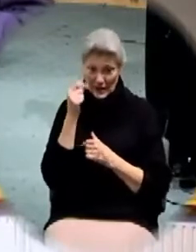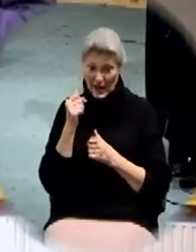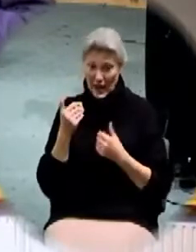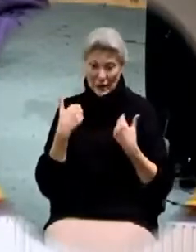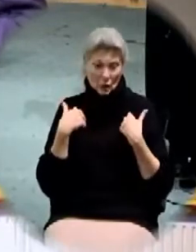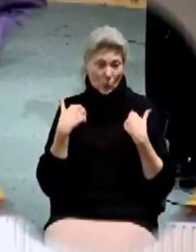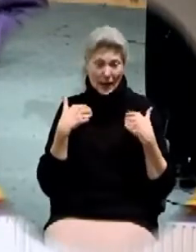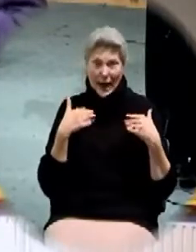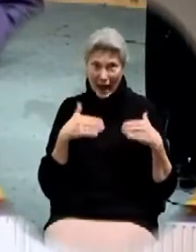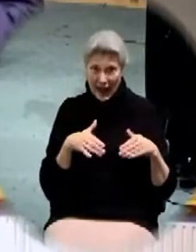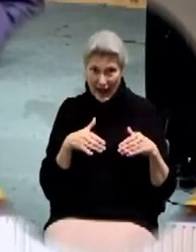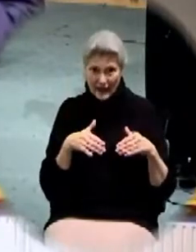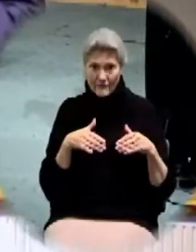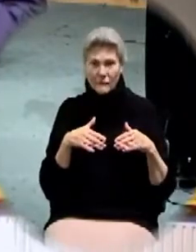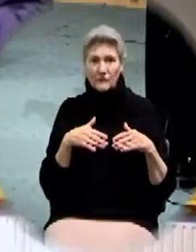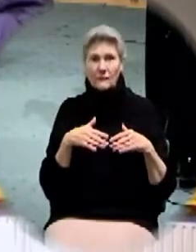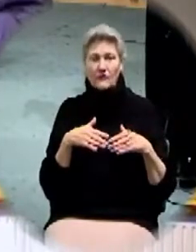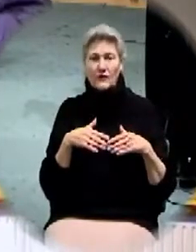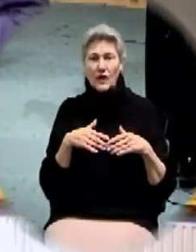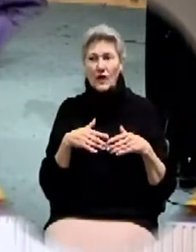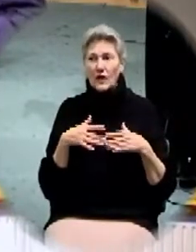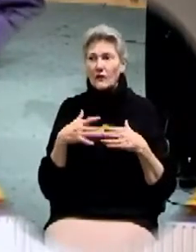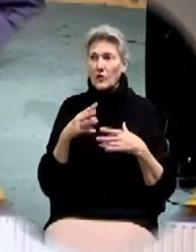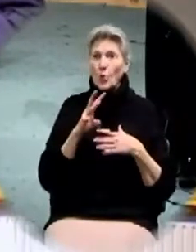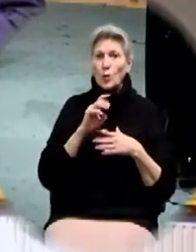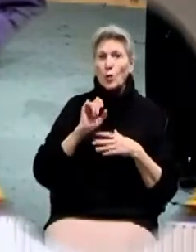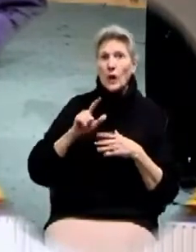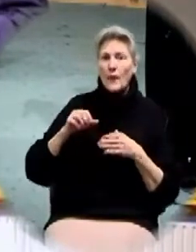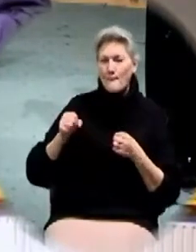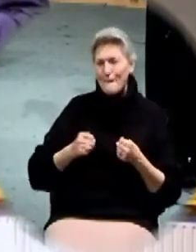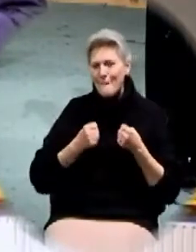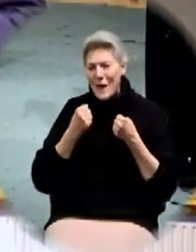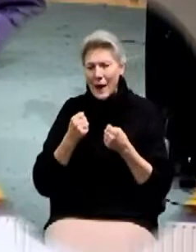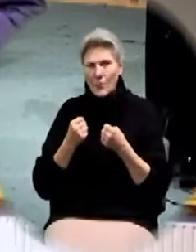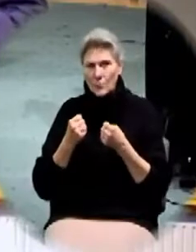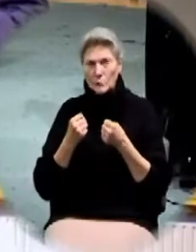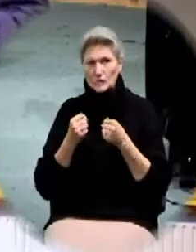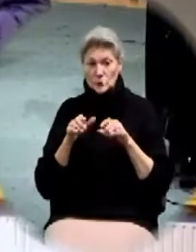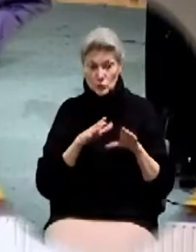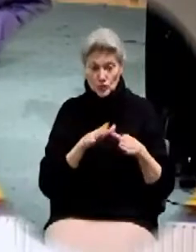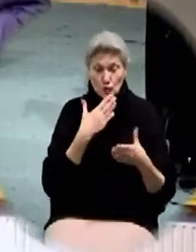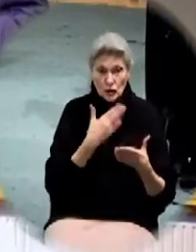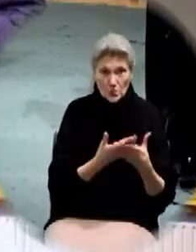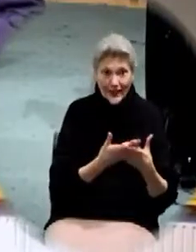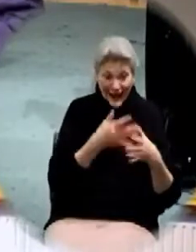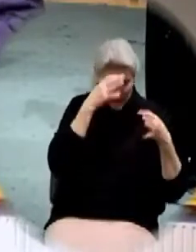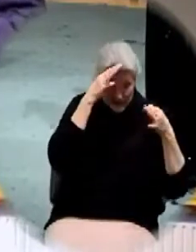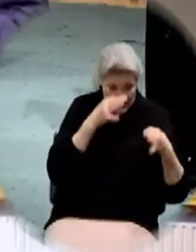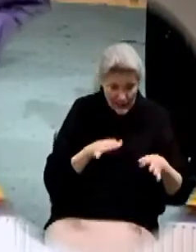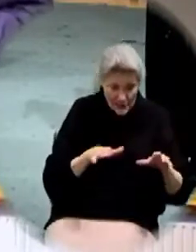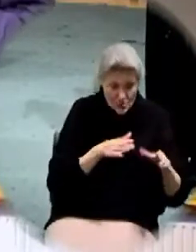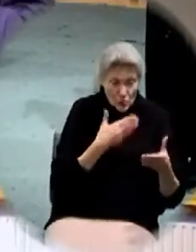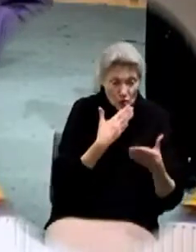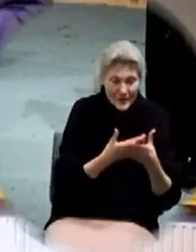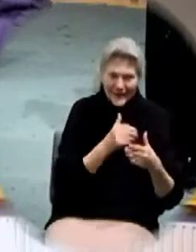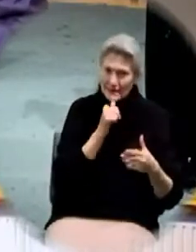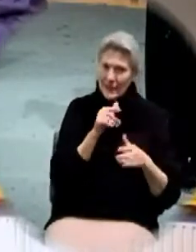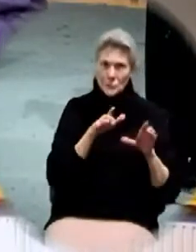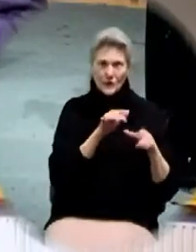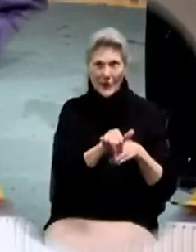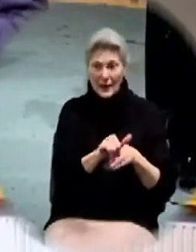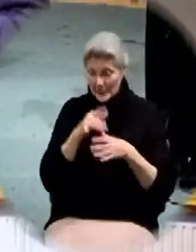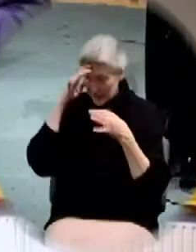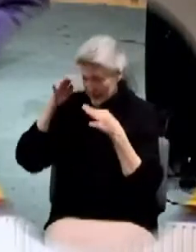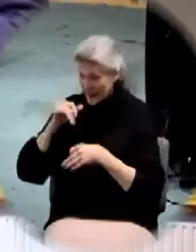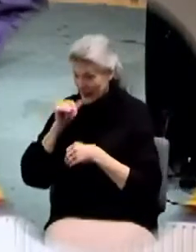takes. I can will it, but I can't do it. I decide to do good, but I don't really do it. I decide